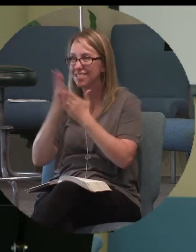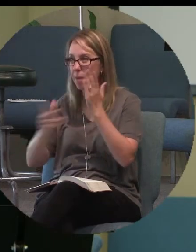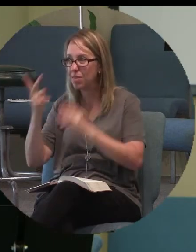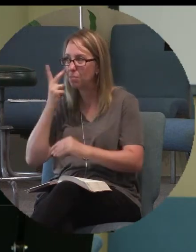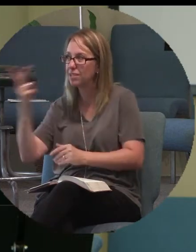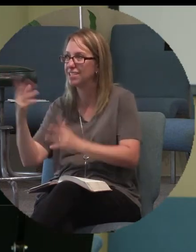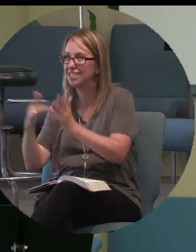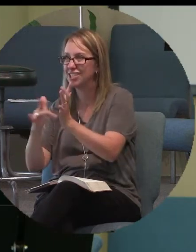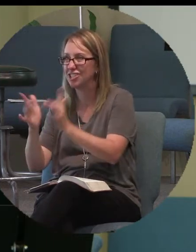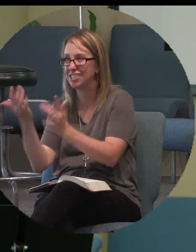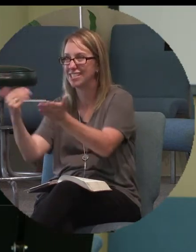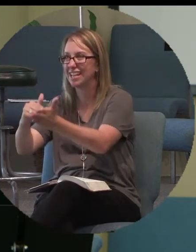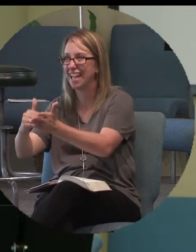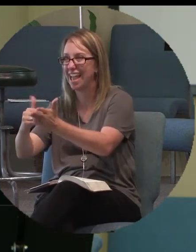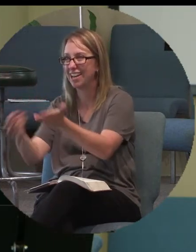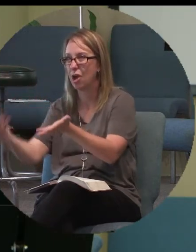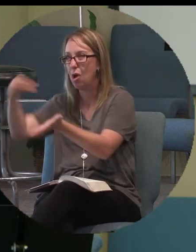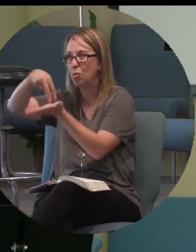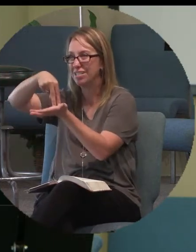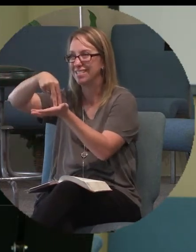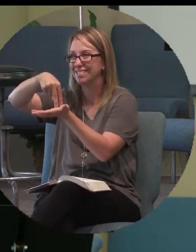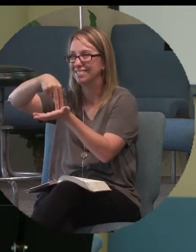see Jesus arisen,